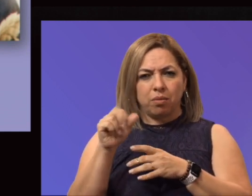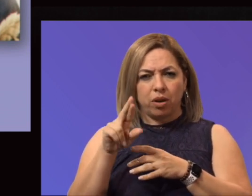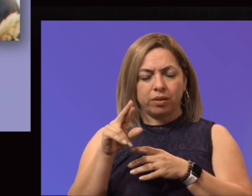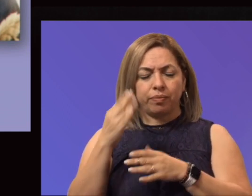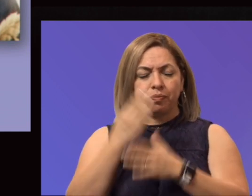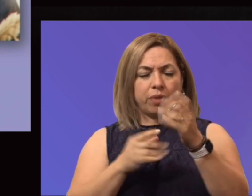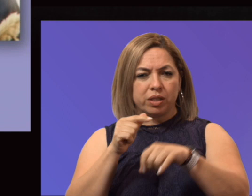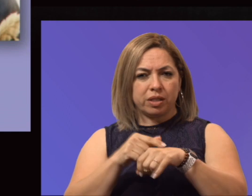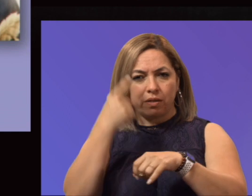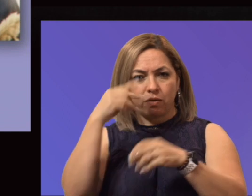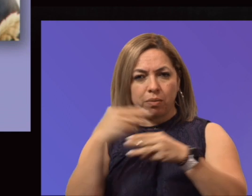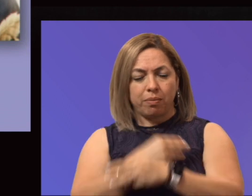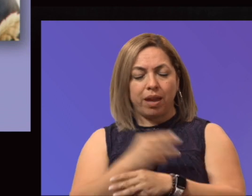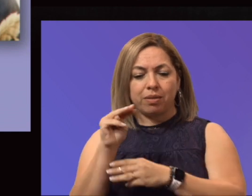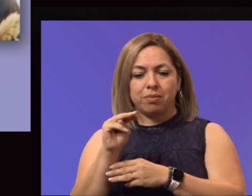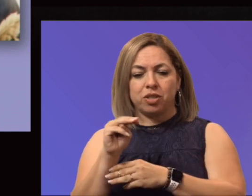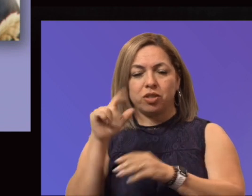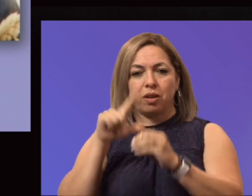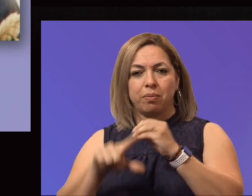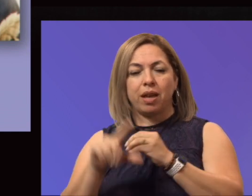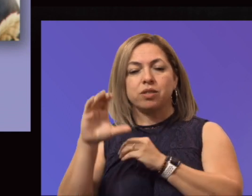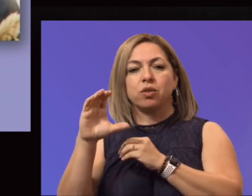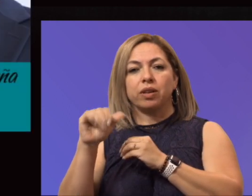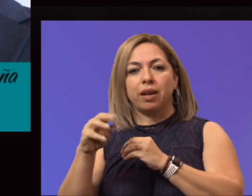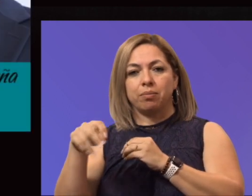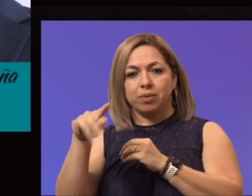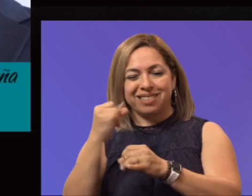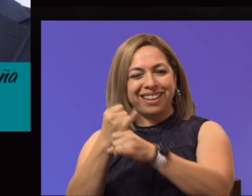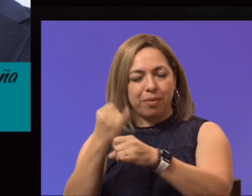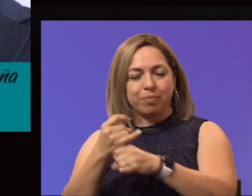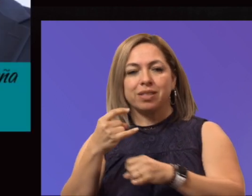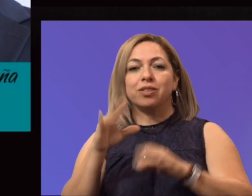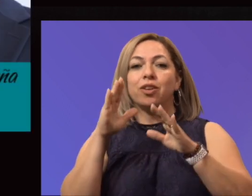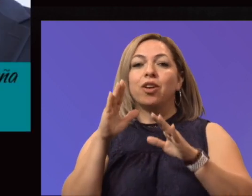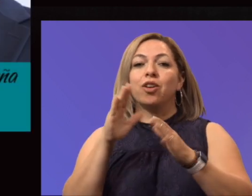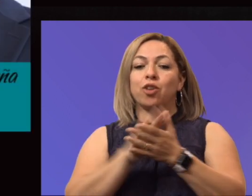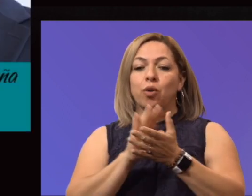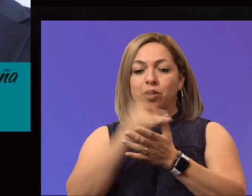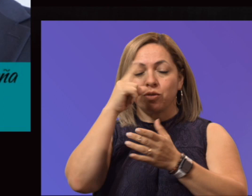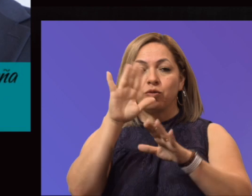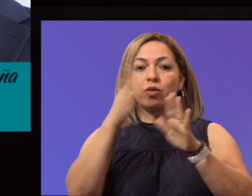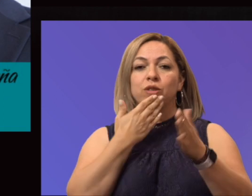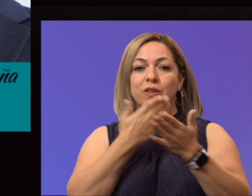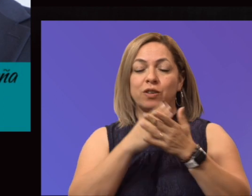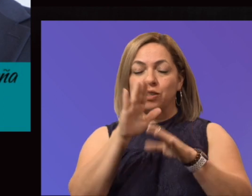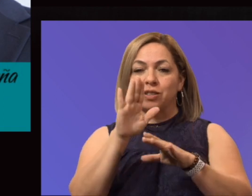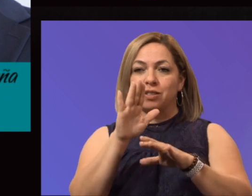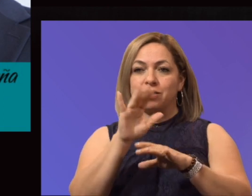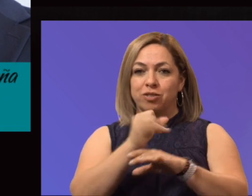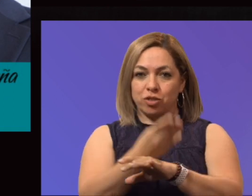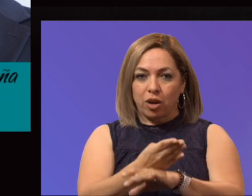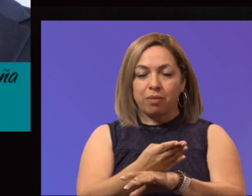Del Paso Campus. Congratulations to each of you all for the great job that you've done. The President's Excellence Award winners for the